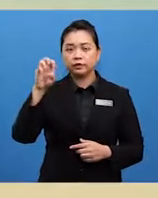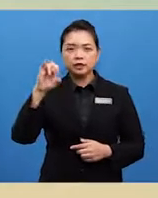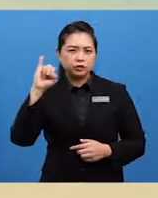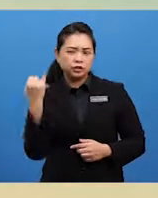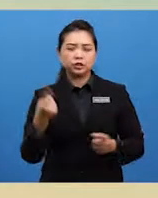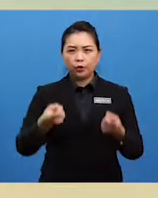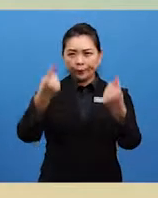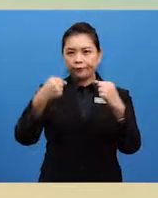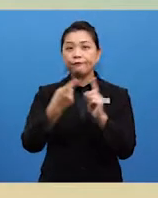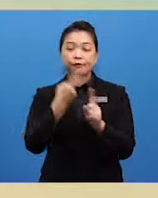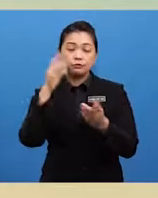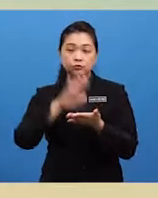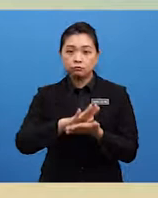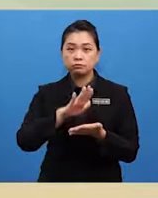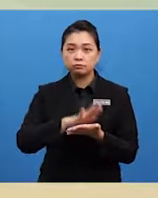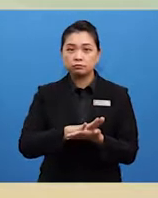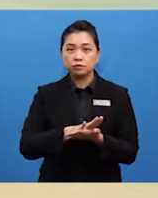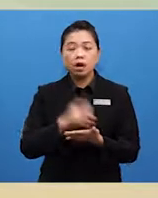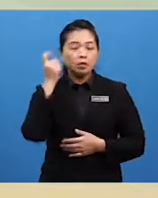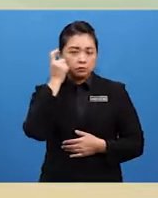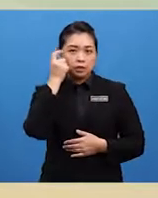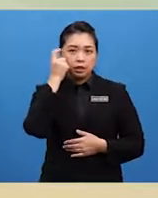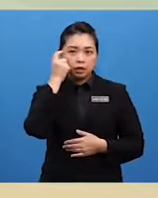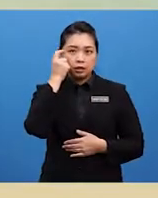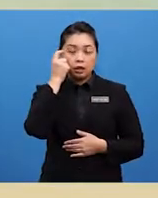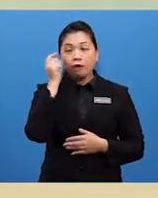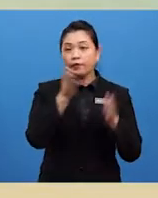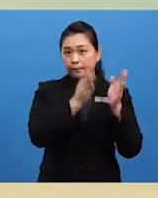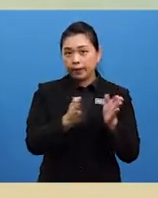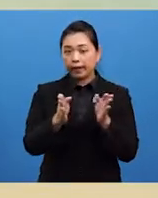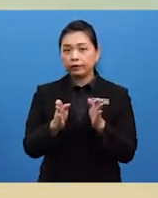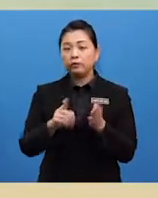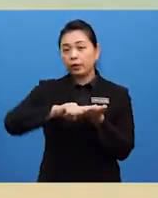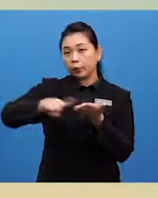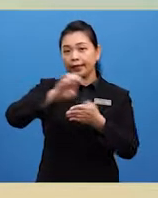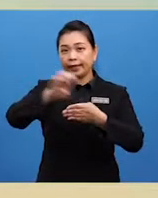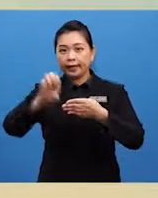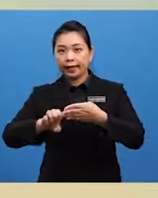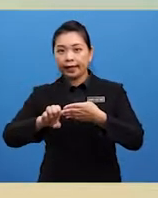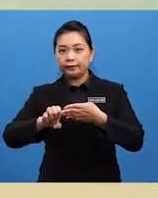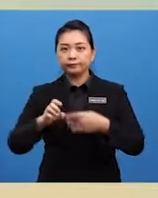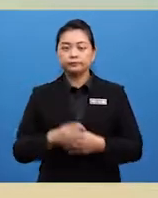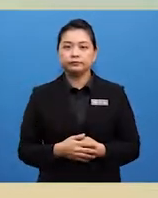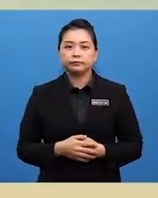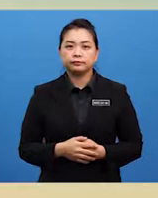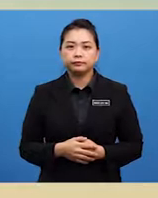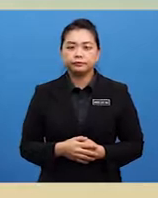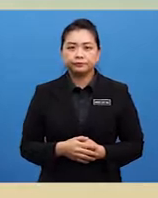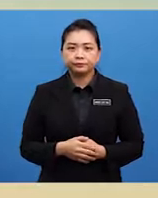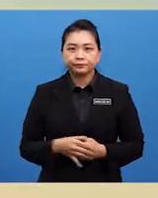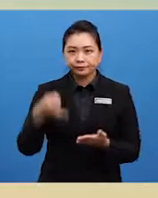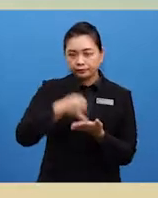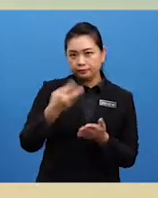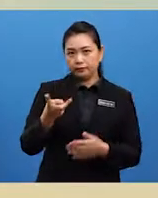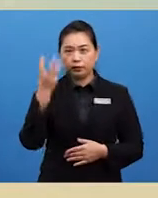from school, thinking of her plans for the weekend when the phone rang. It